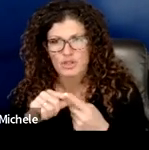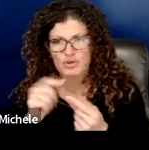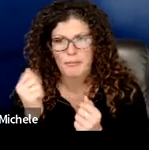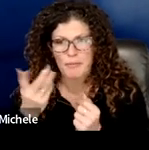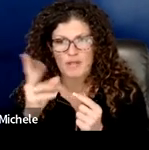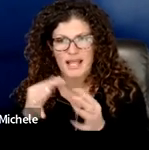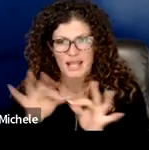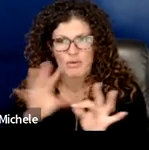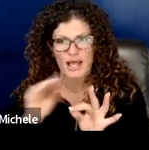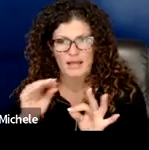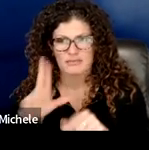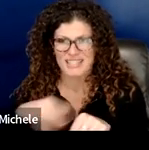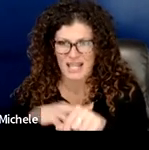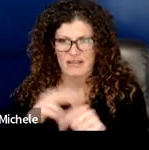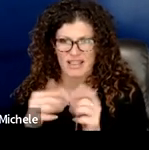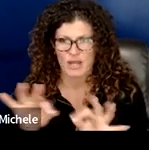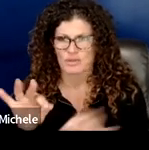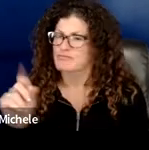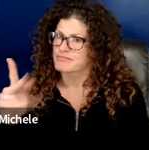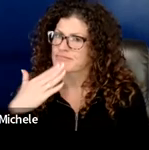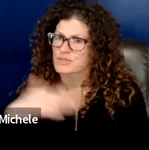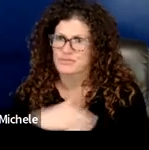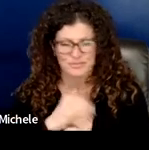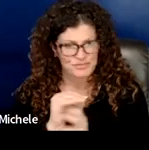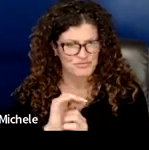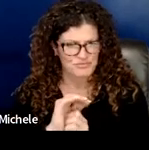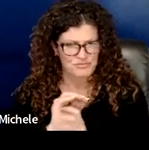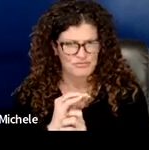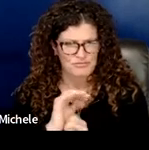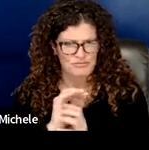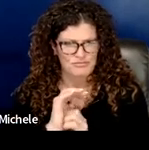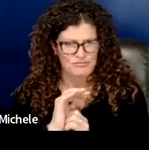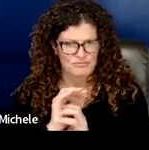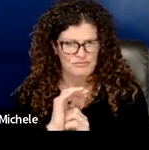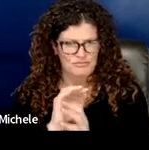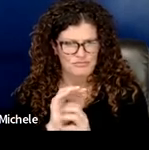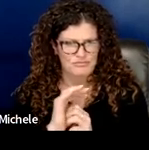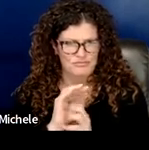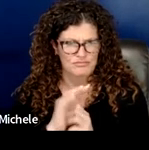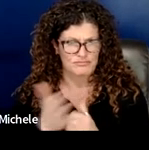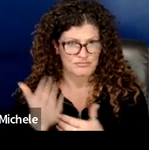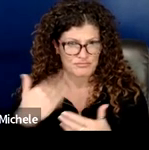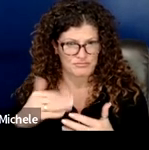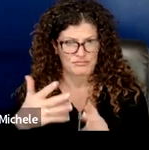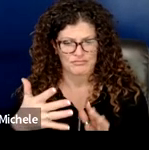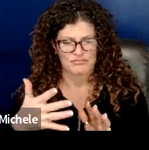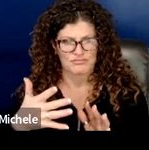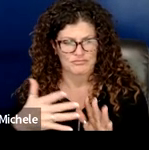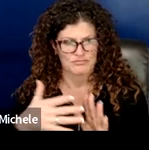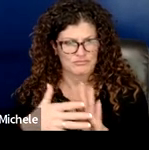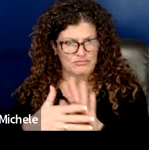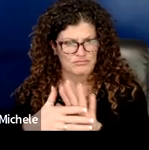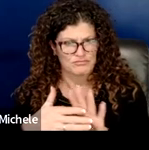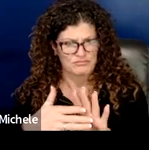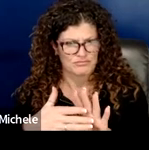native language instruction thank you um okay so um let's advance to towards the end of number two